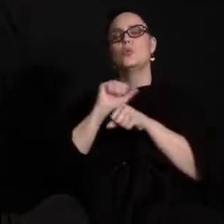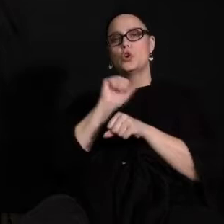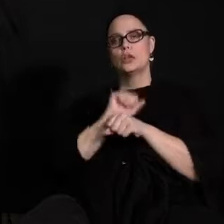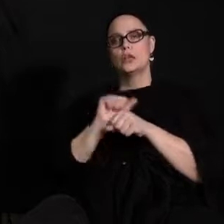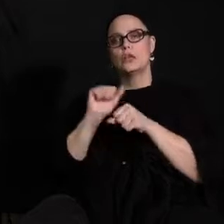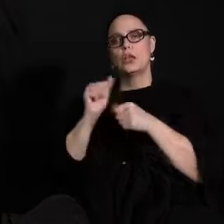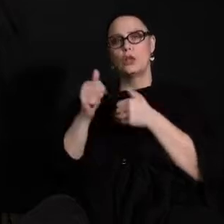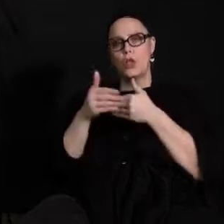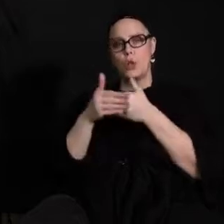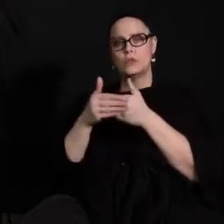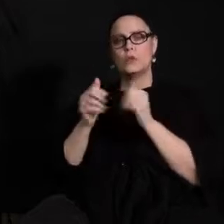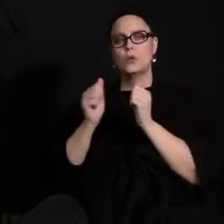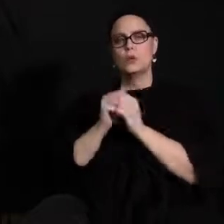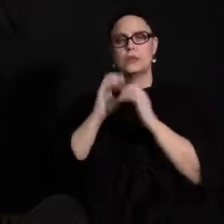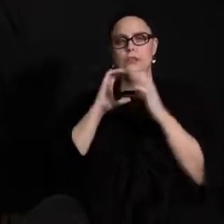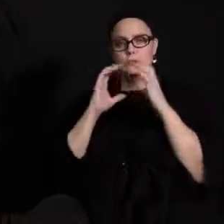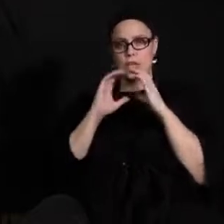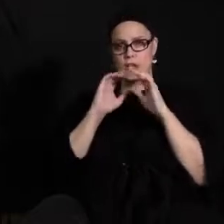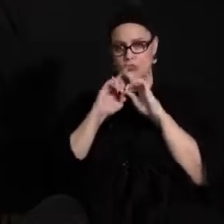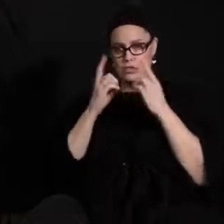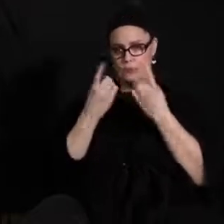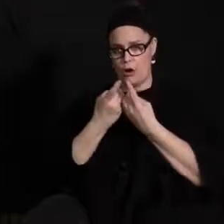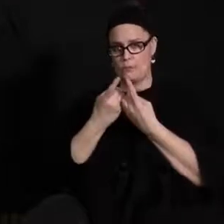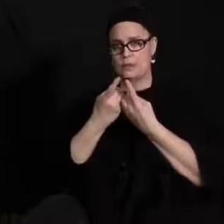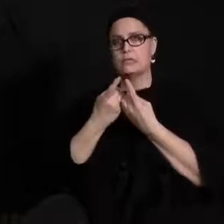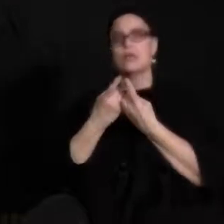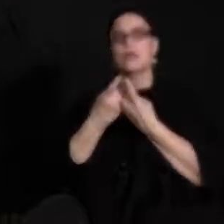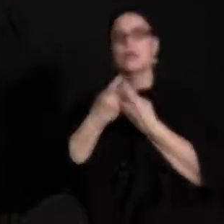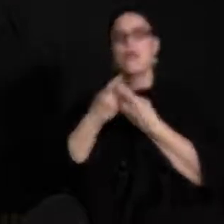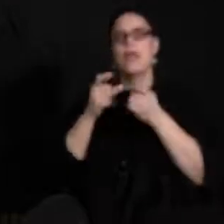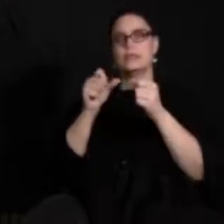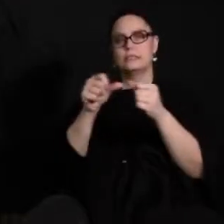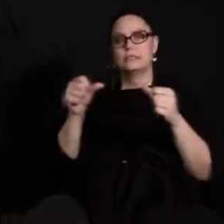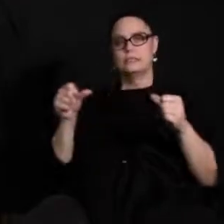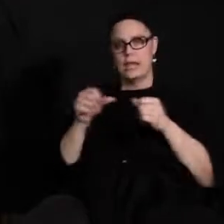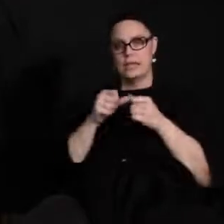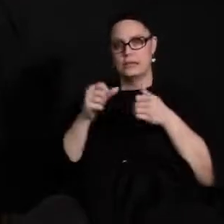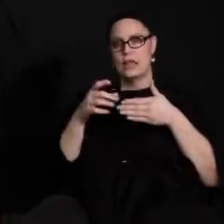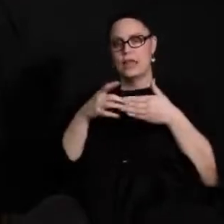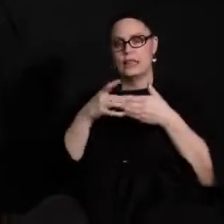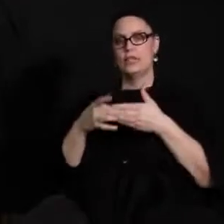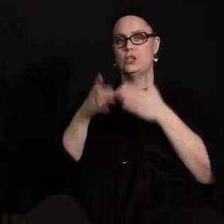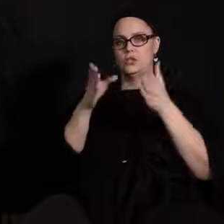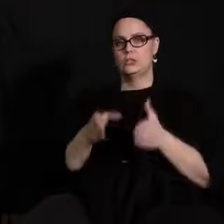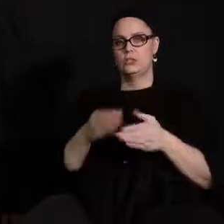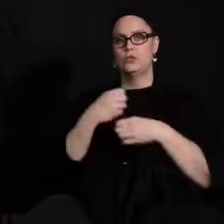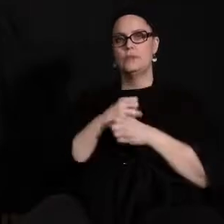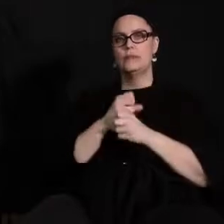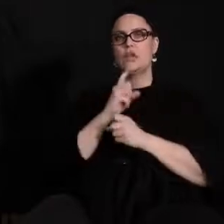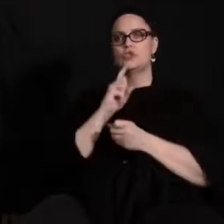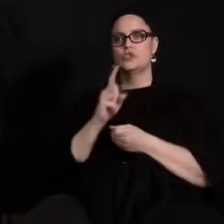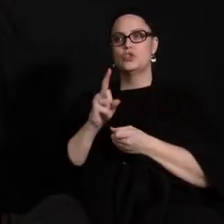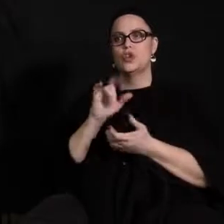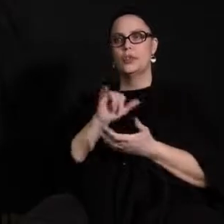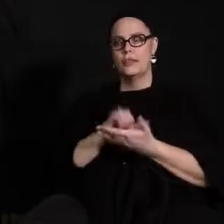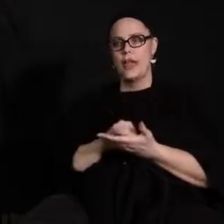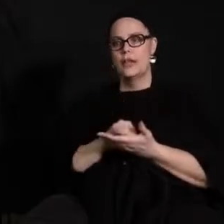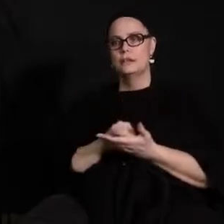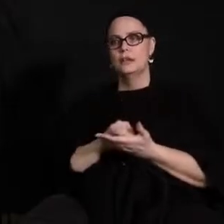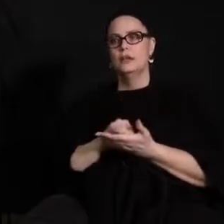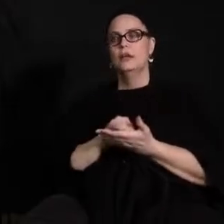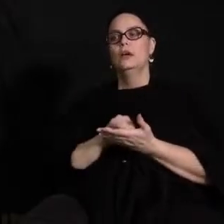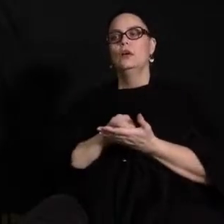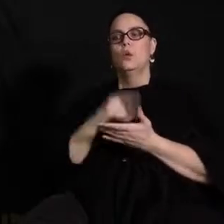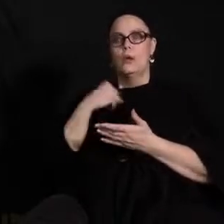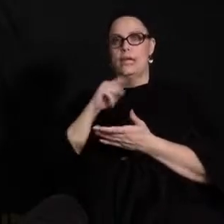communications department along with our site leaders is uh making sure that we are intentional about communicating to our el